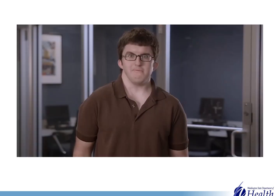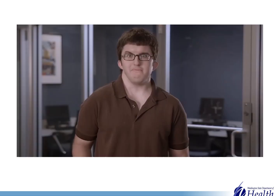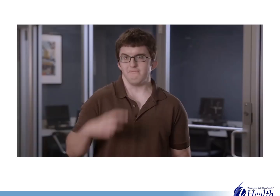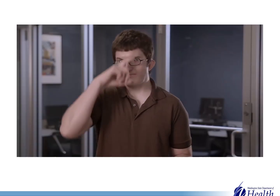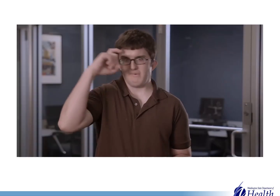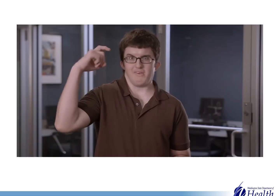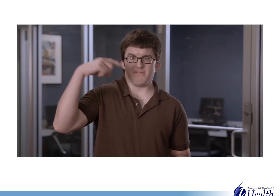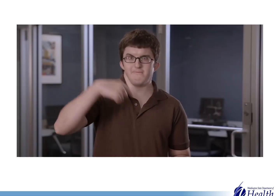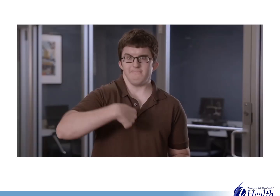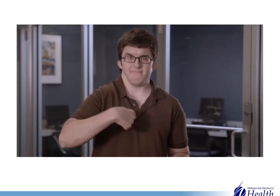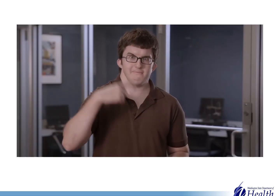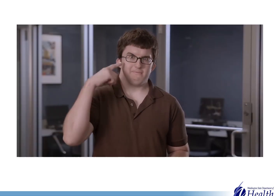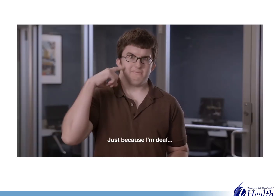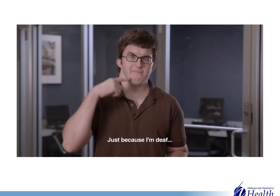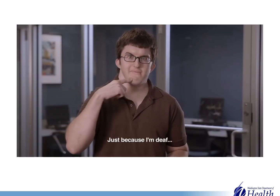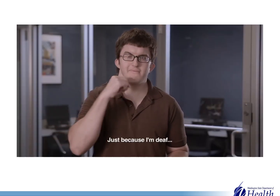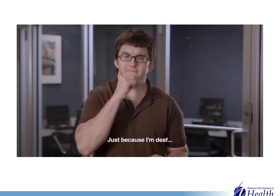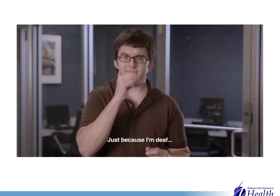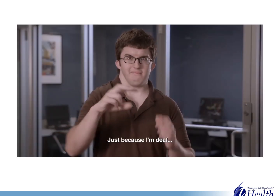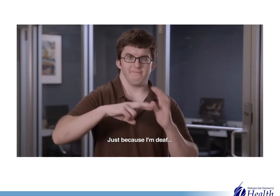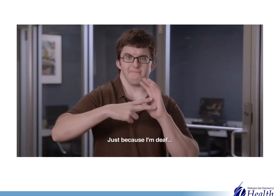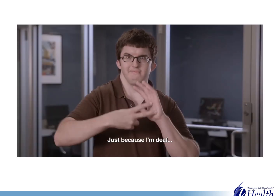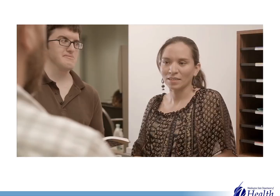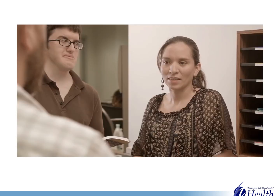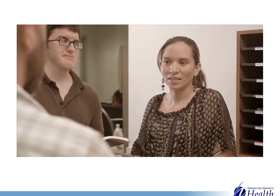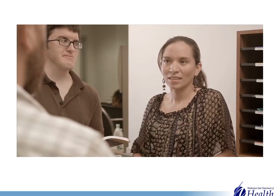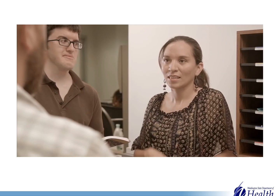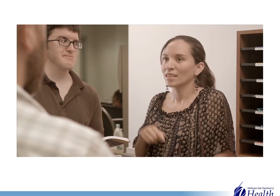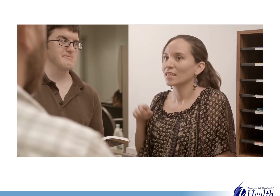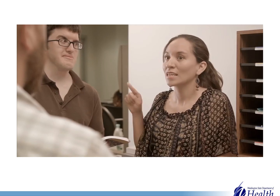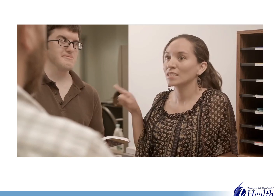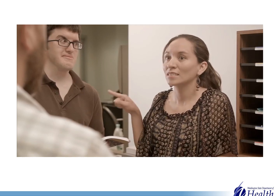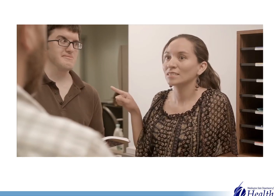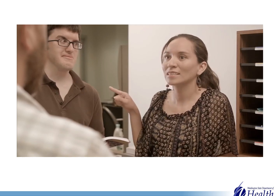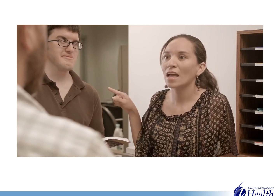was going to come, but... Just because I'm deaf...